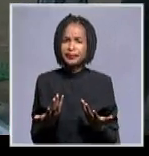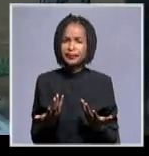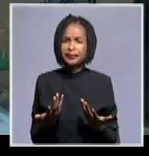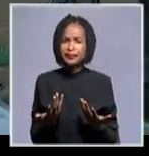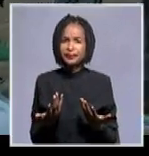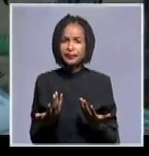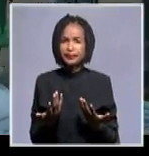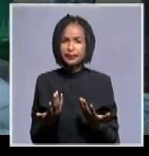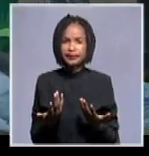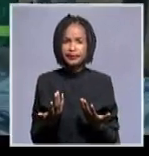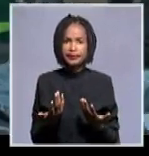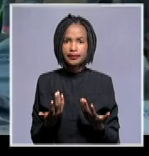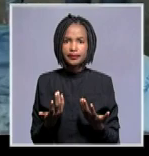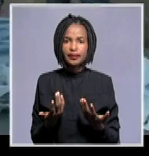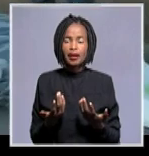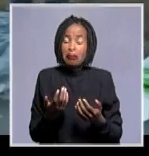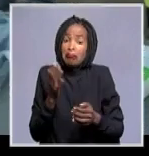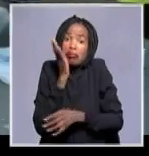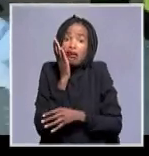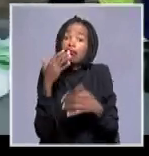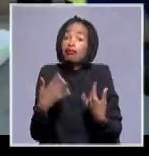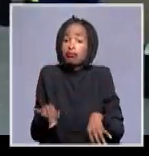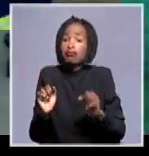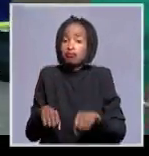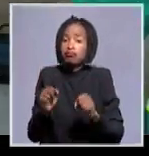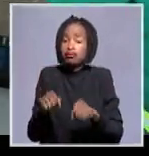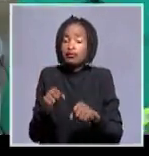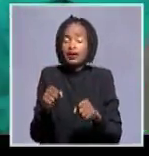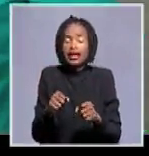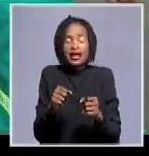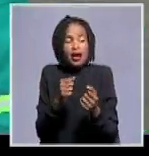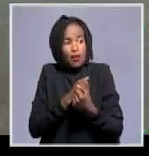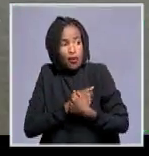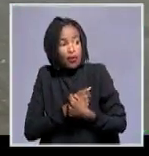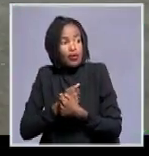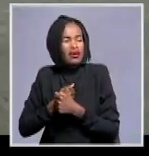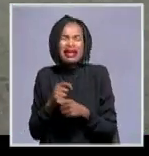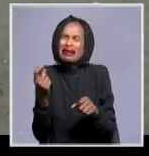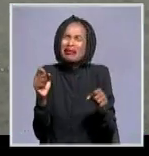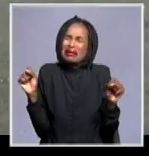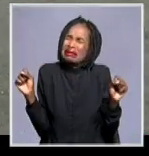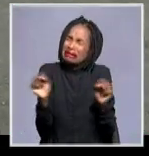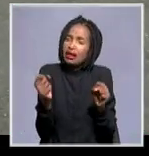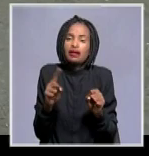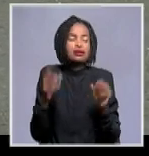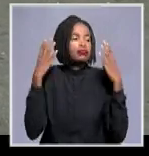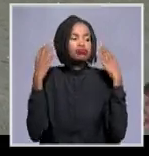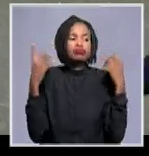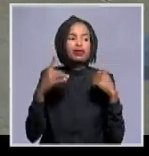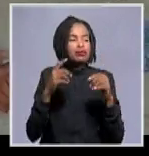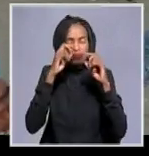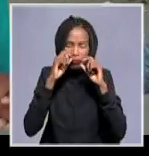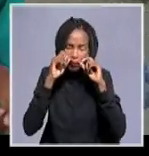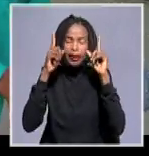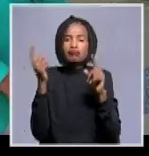is it's actually surprising that the elderly people were the first you know to get up you know even though it was so cold uh but but you know as they